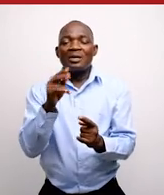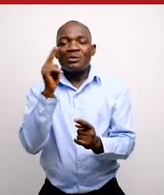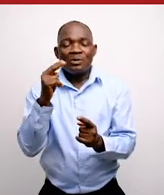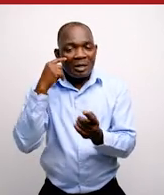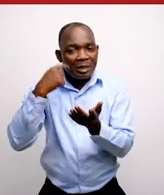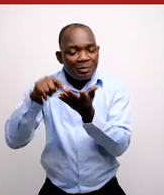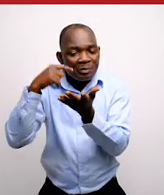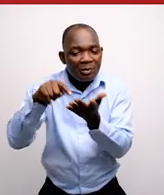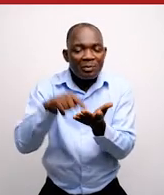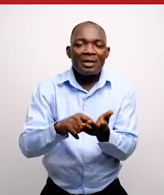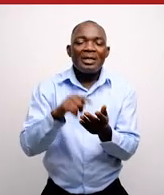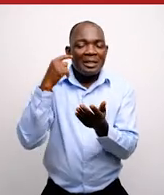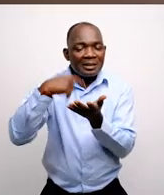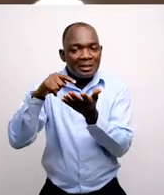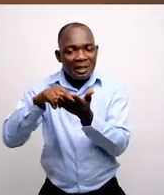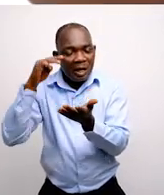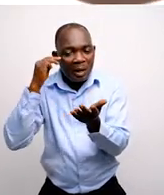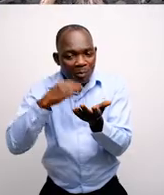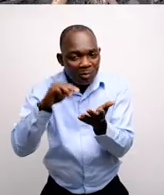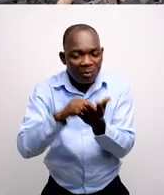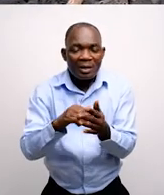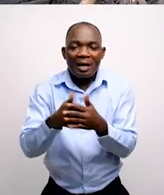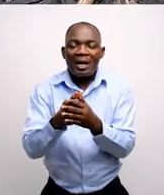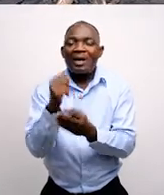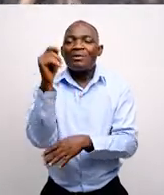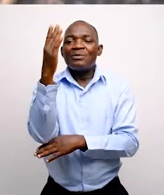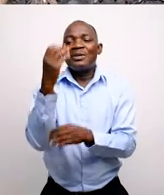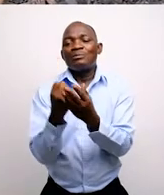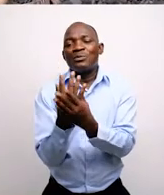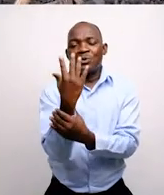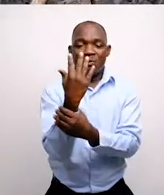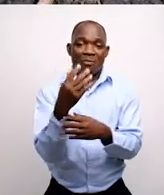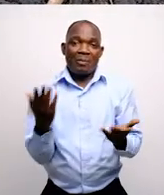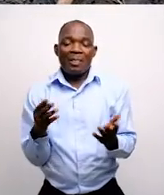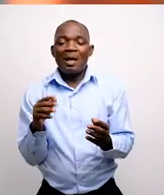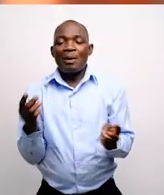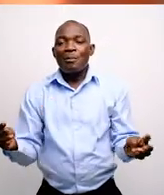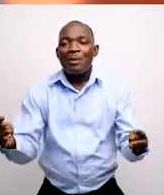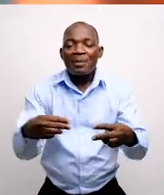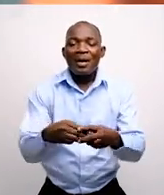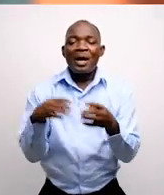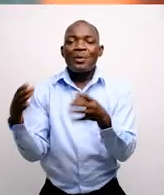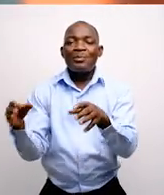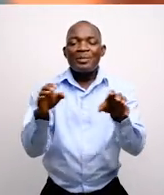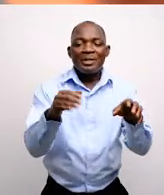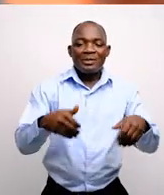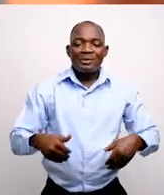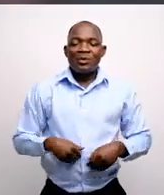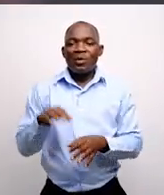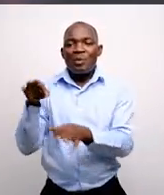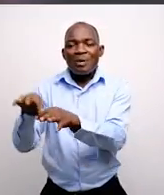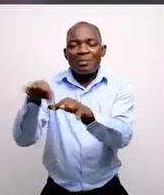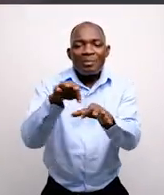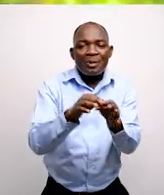originally used for mountain biking to track and monitor the growth of trees. It mobilized community